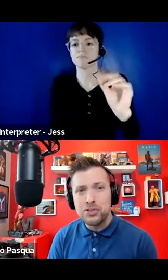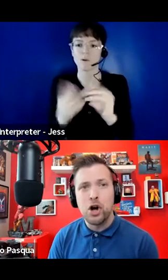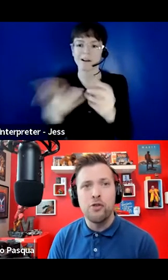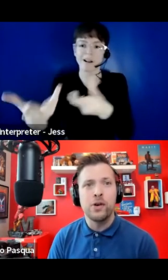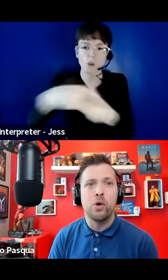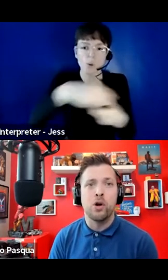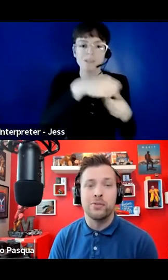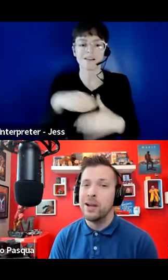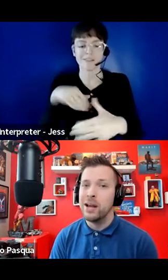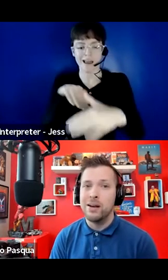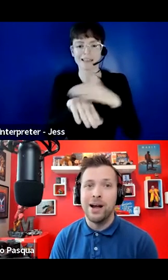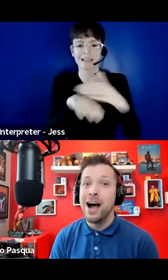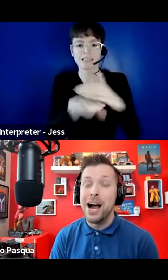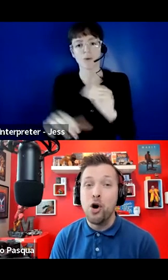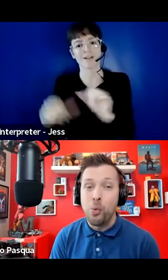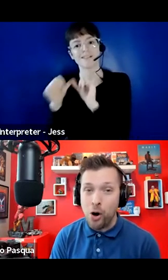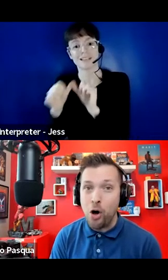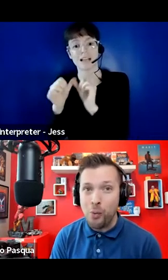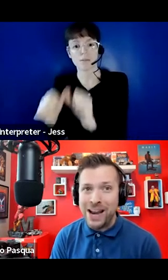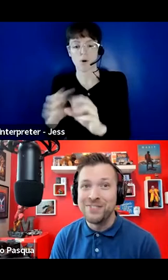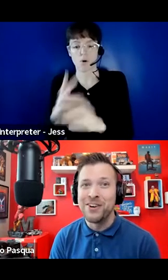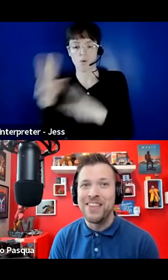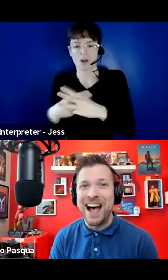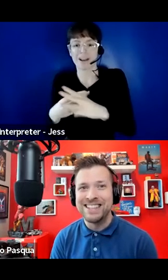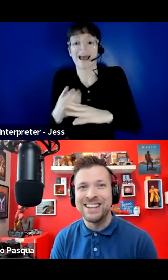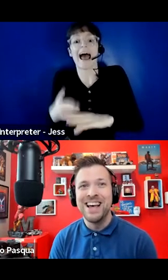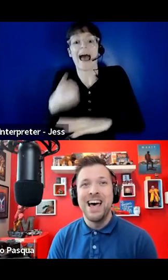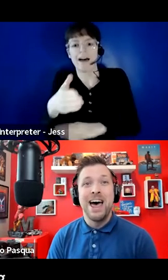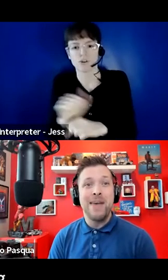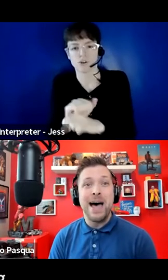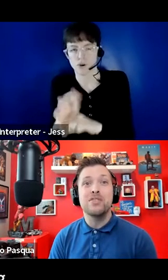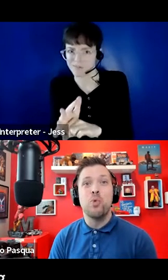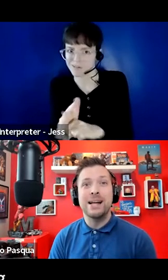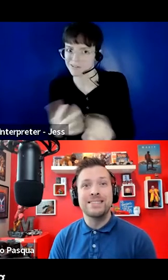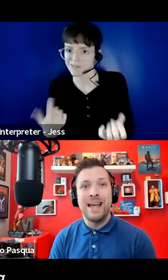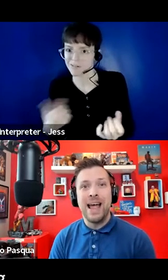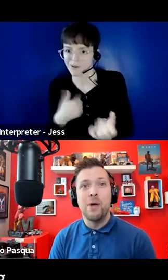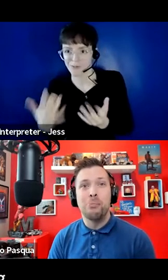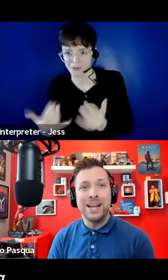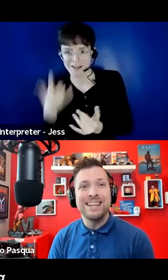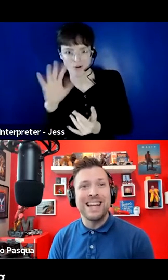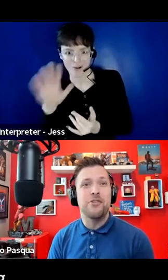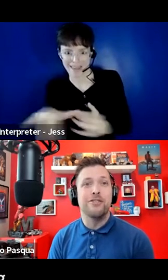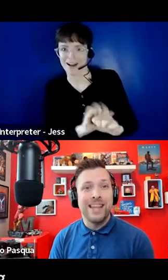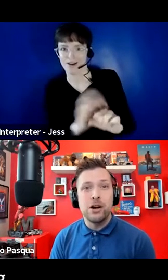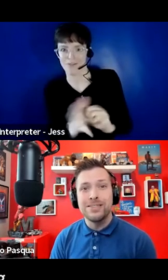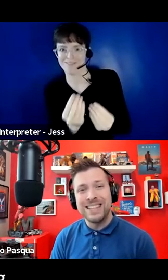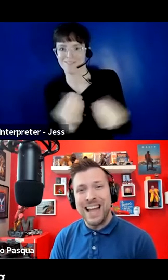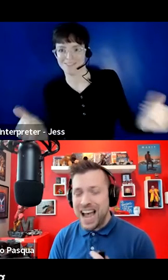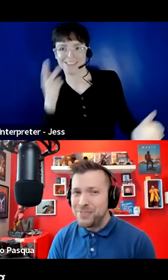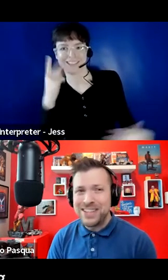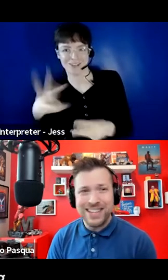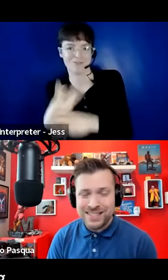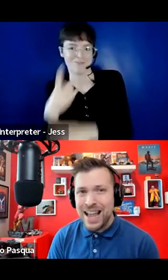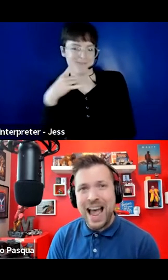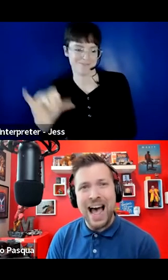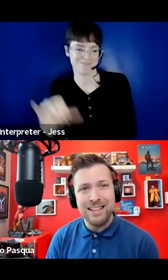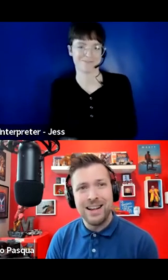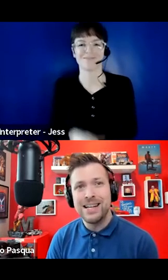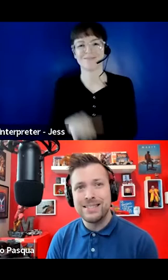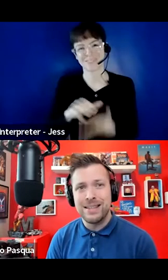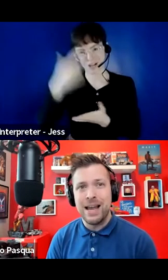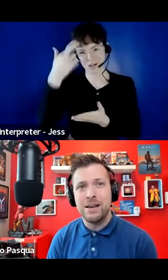post-COVID world, and I know we're all waiting for that. And that is why today we're bringing together leaders, advocates,